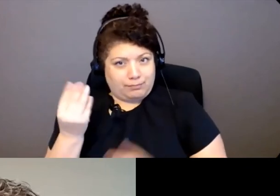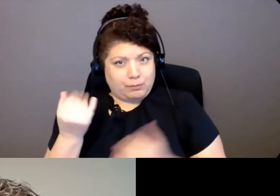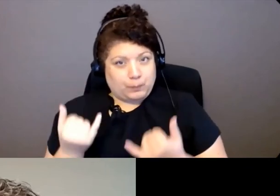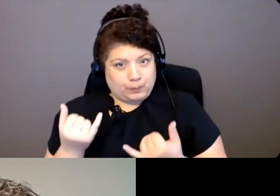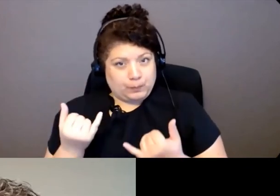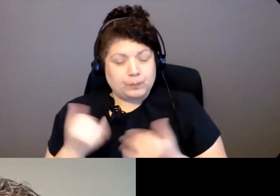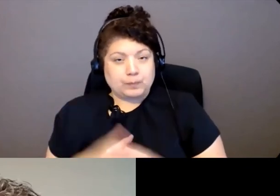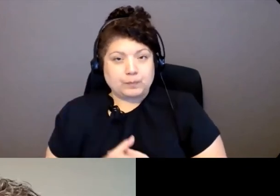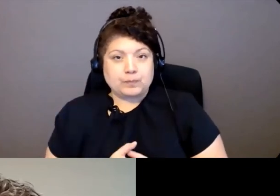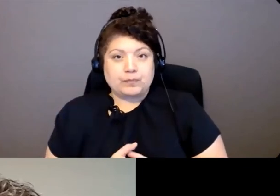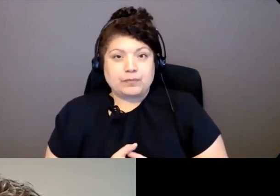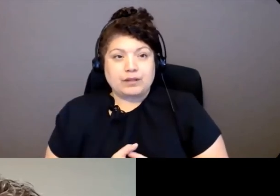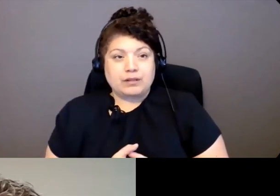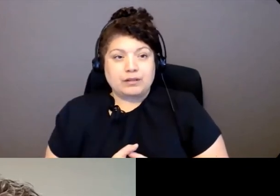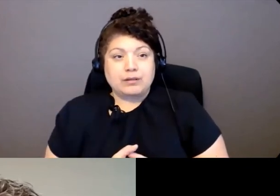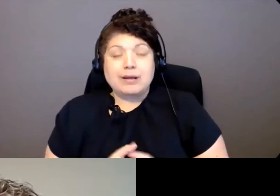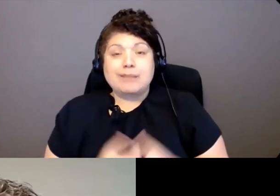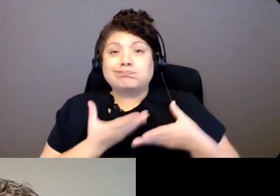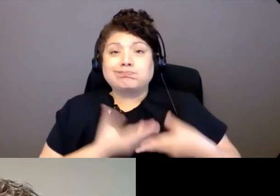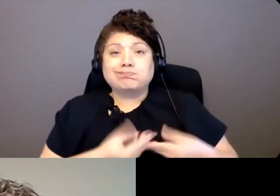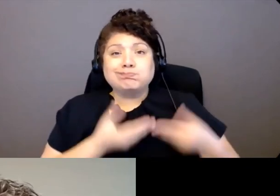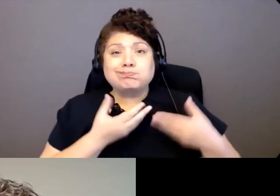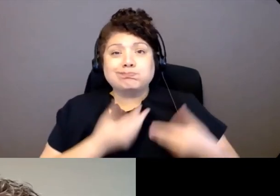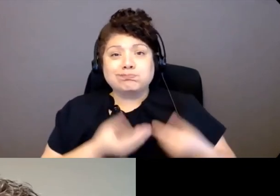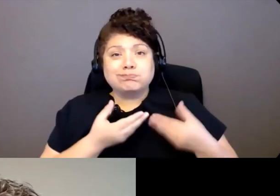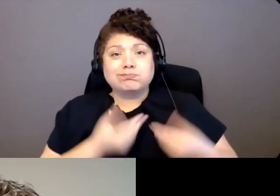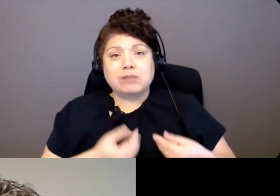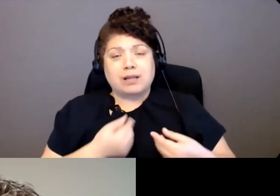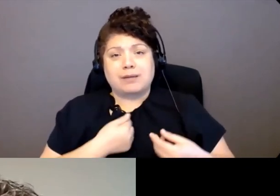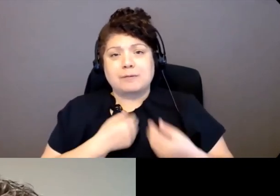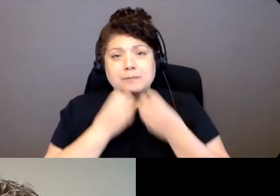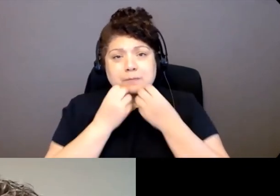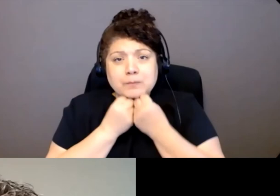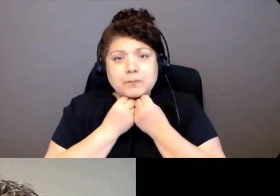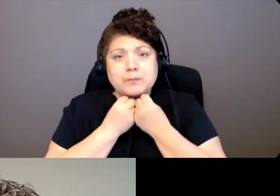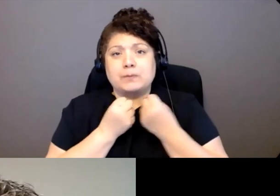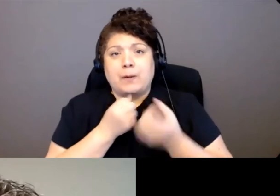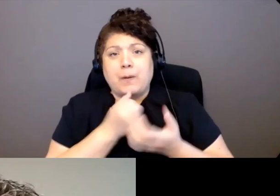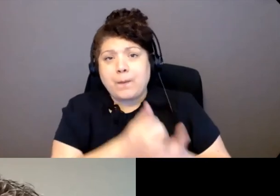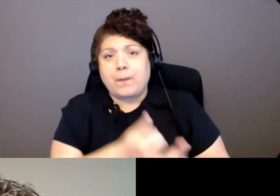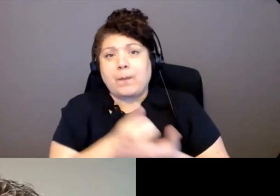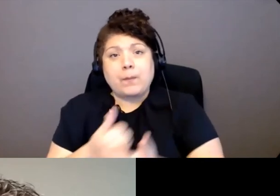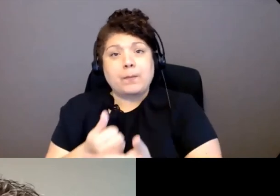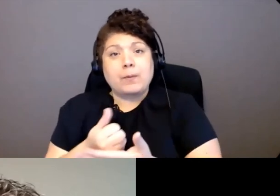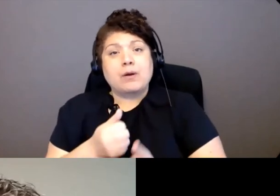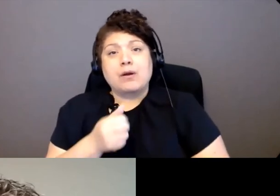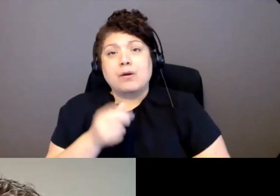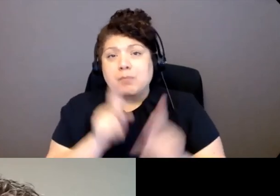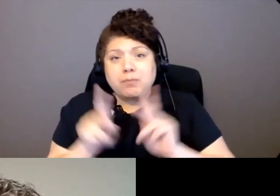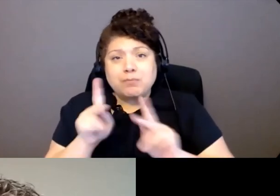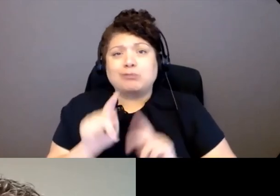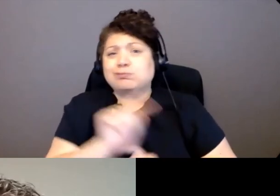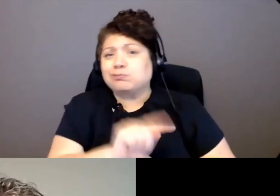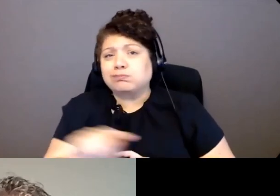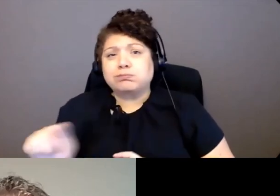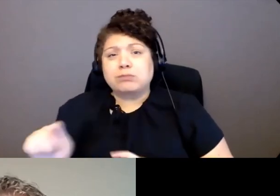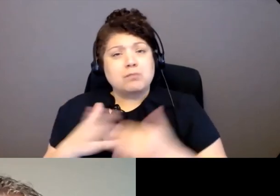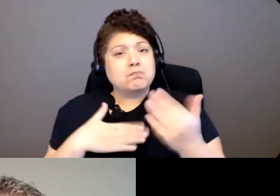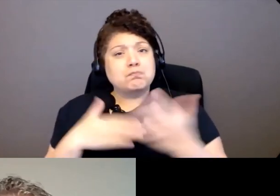My compassion has always been to help others, elderly to the young,